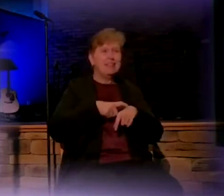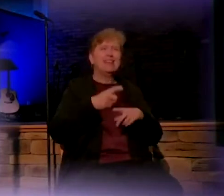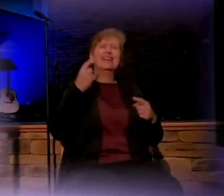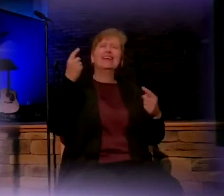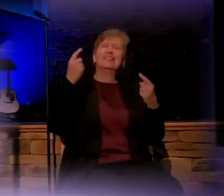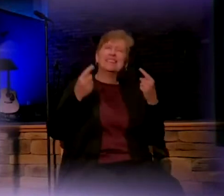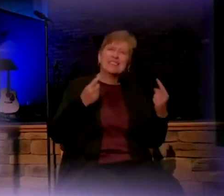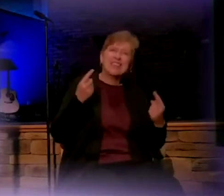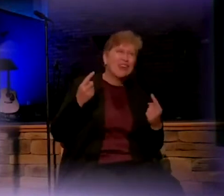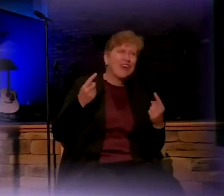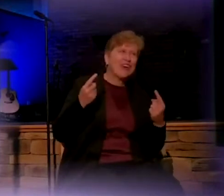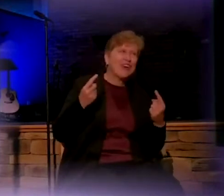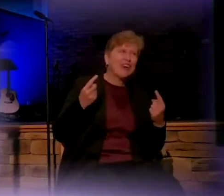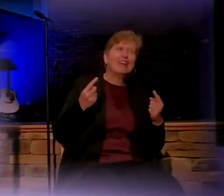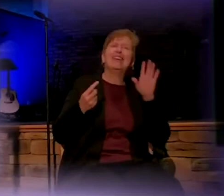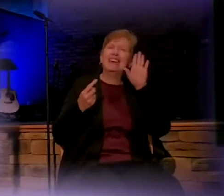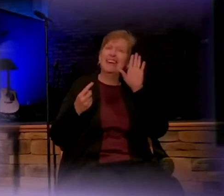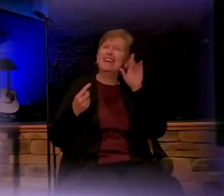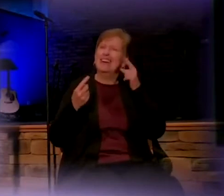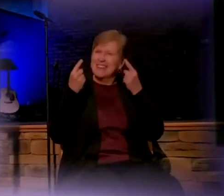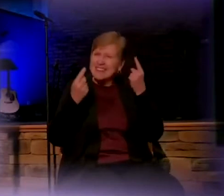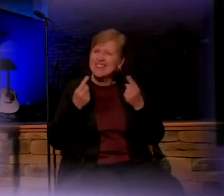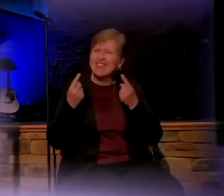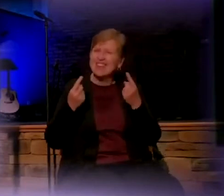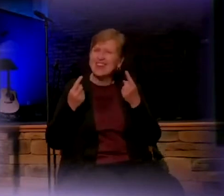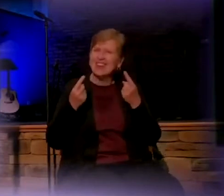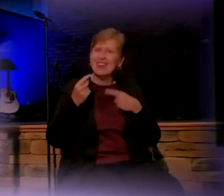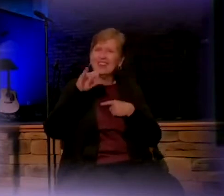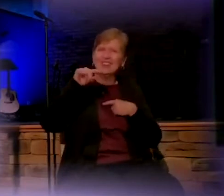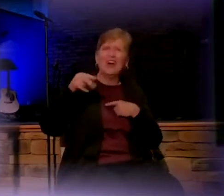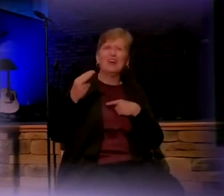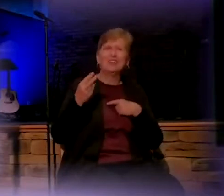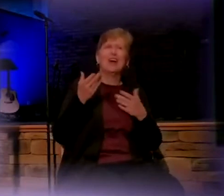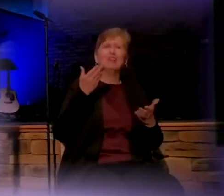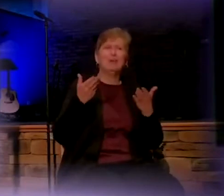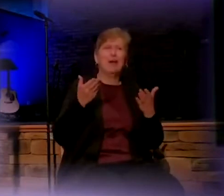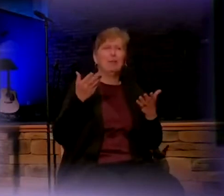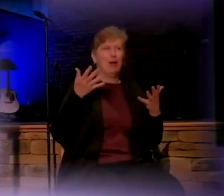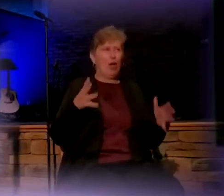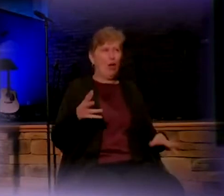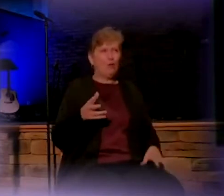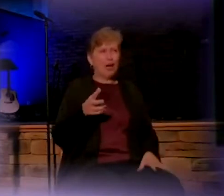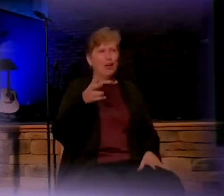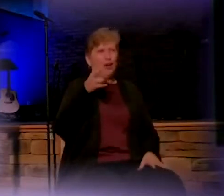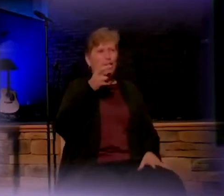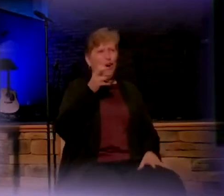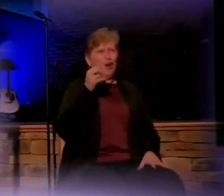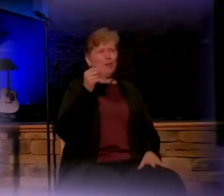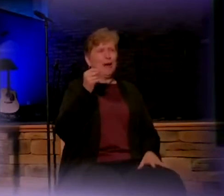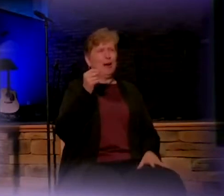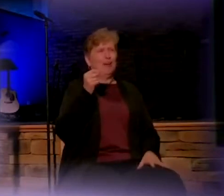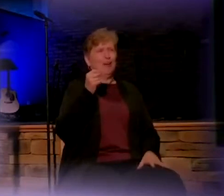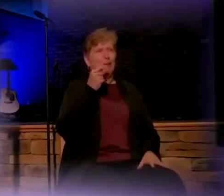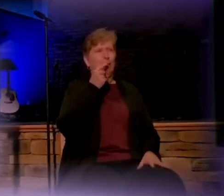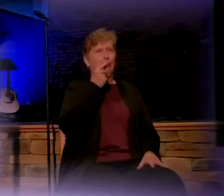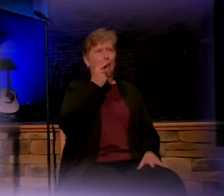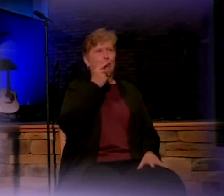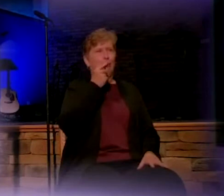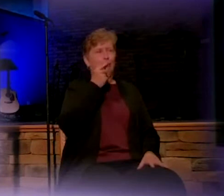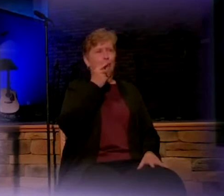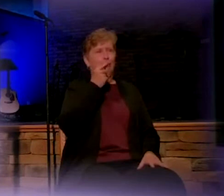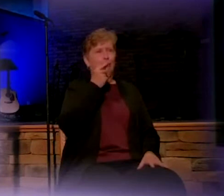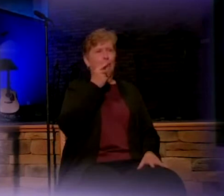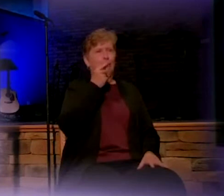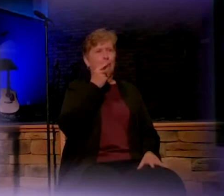consider this. Joseph may already have heard about this. He should have heard about this.